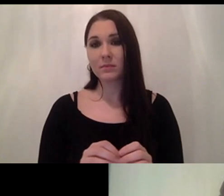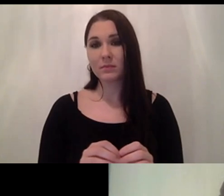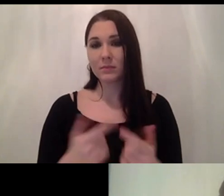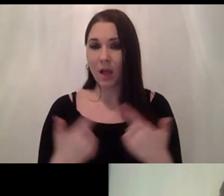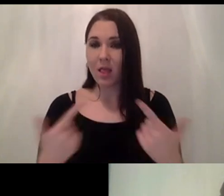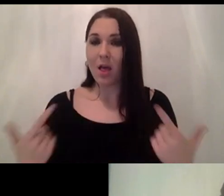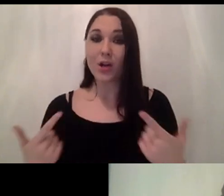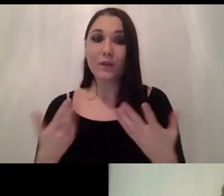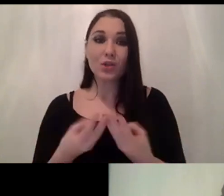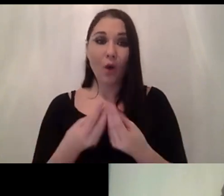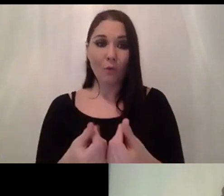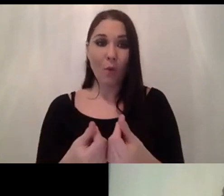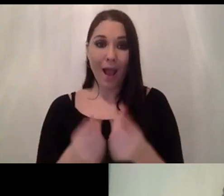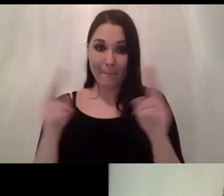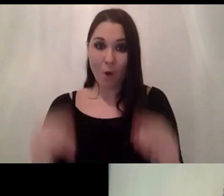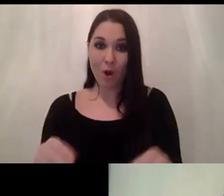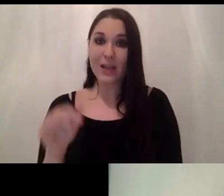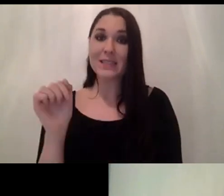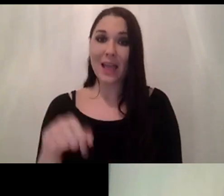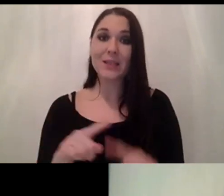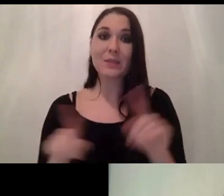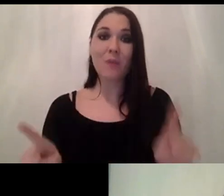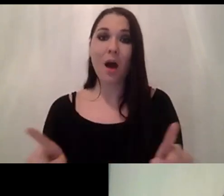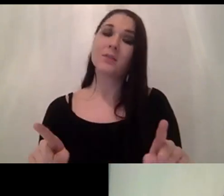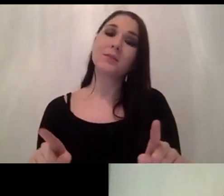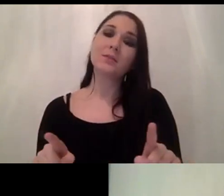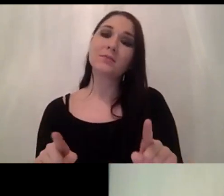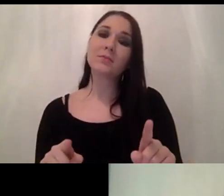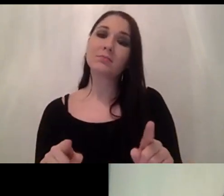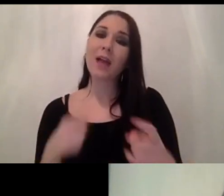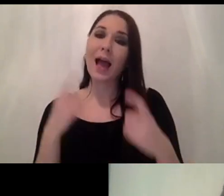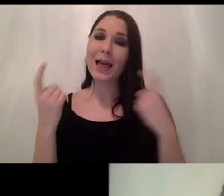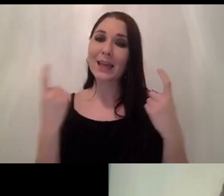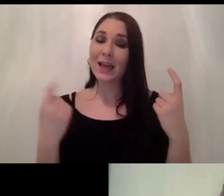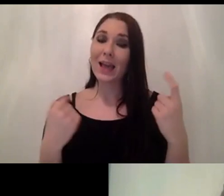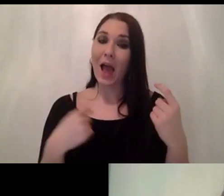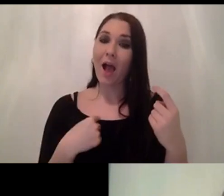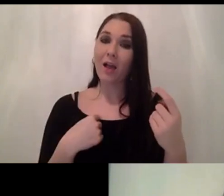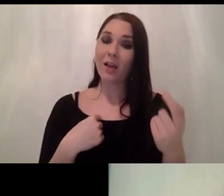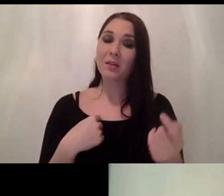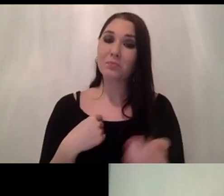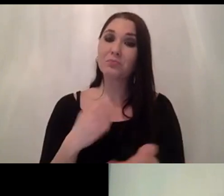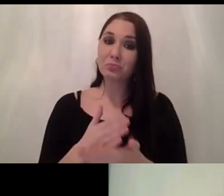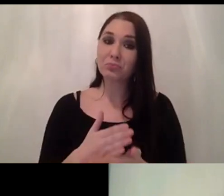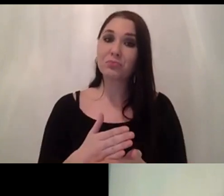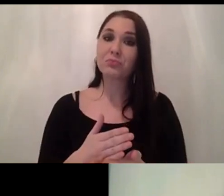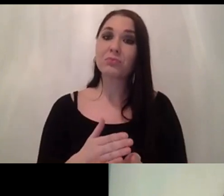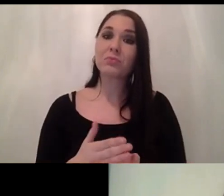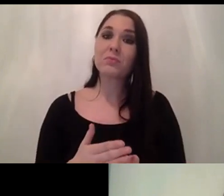software in the market but i i i think i totally um uh